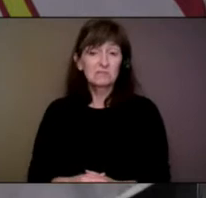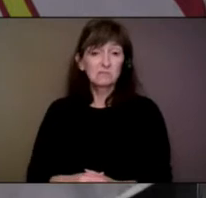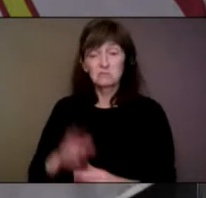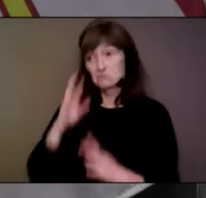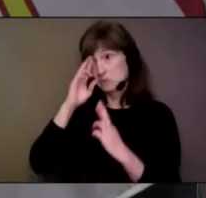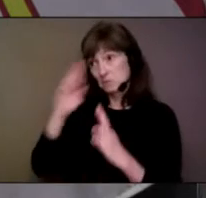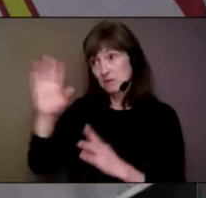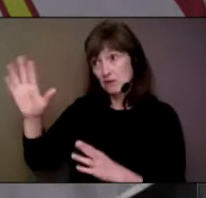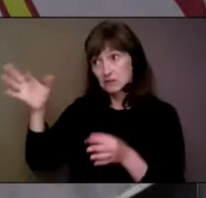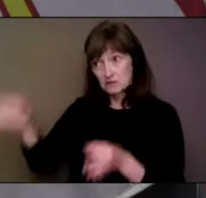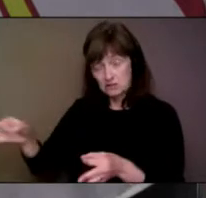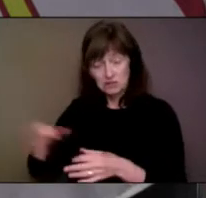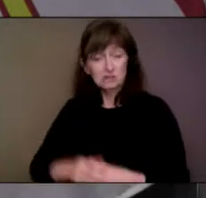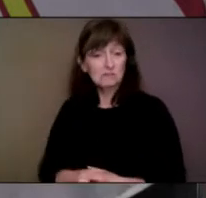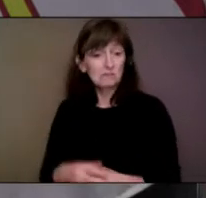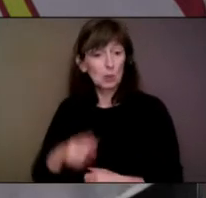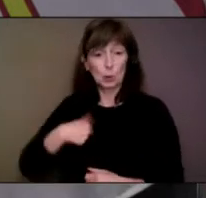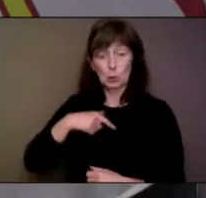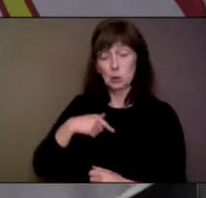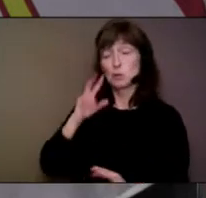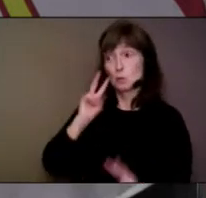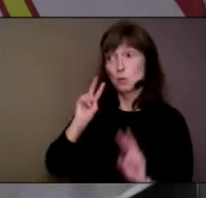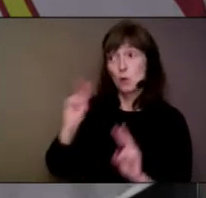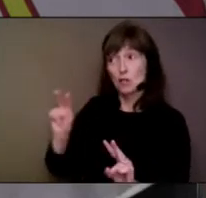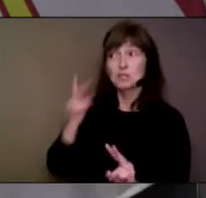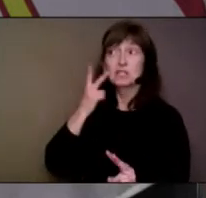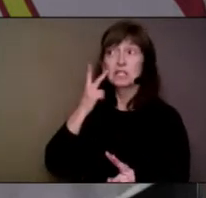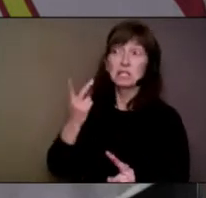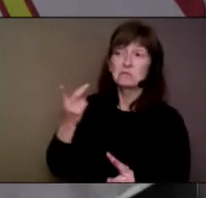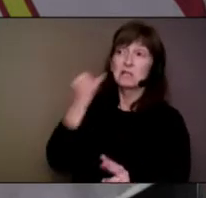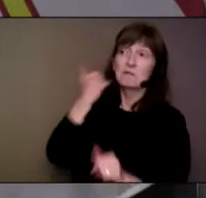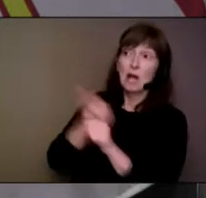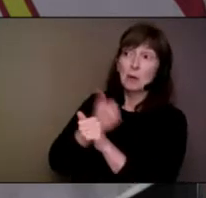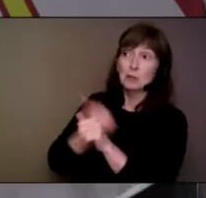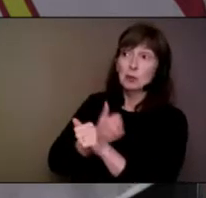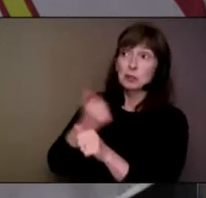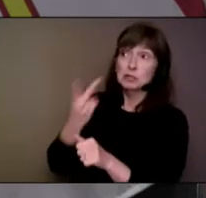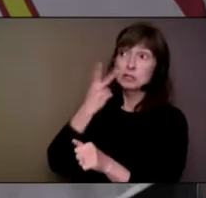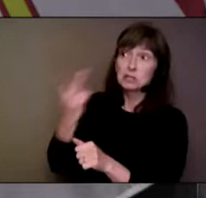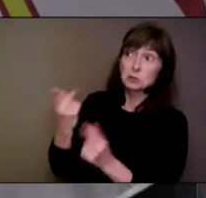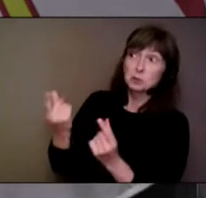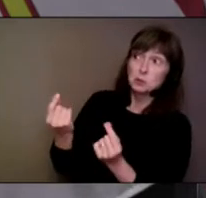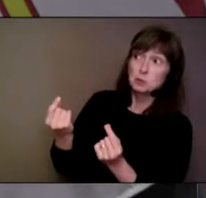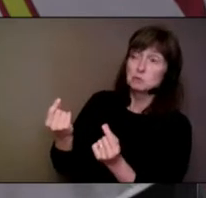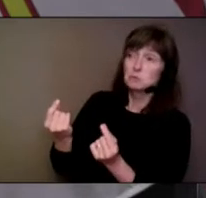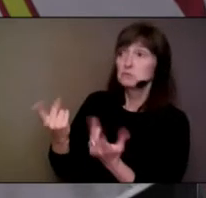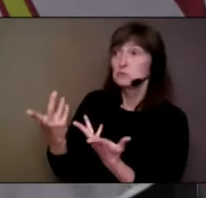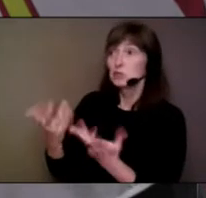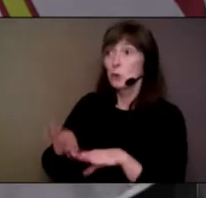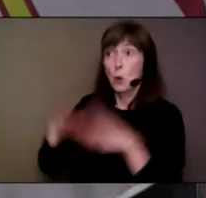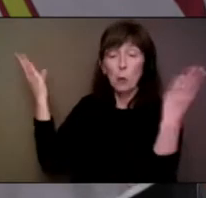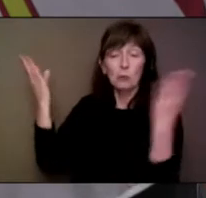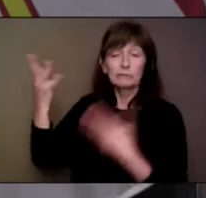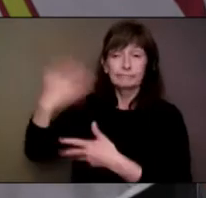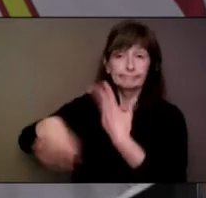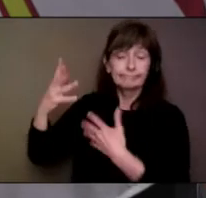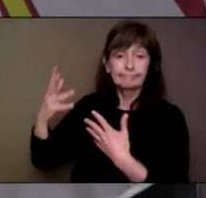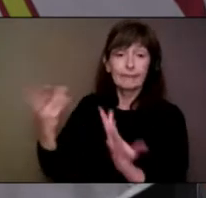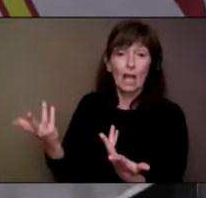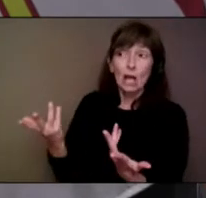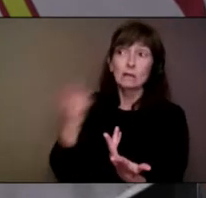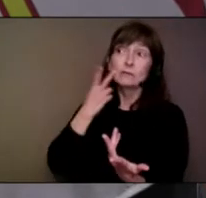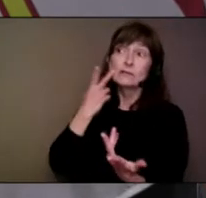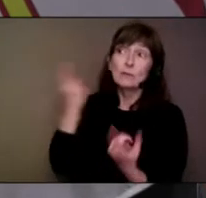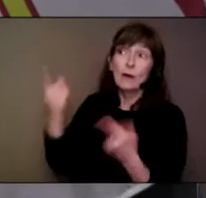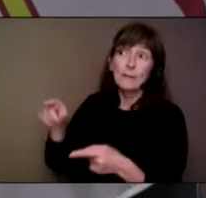eye on things. We'll see. We'll probably be able to learn from Alberta's experience in this regard, and, you know, we'll see how things